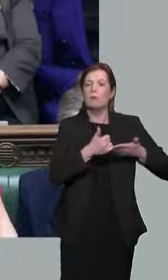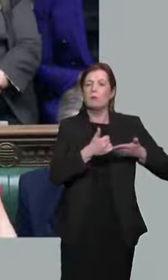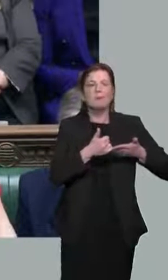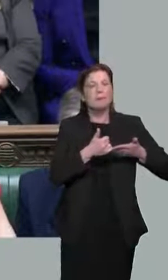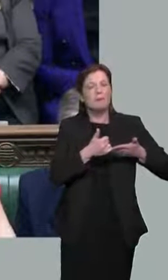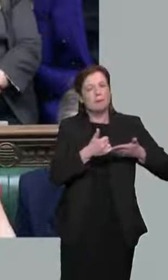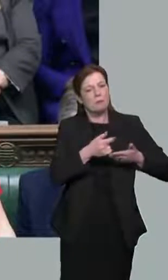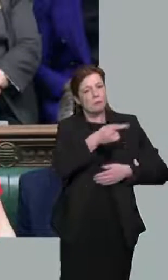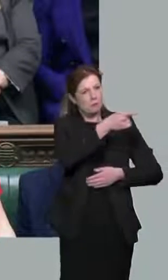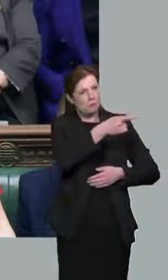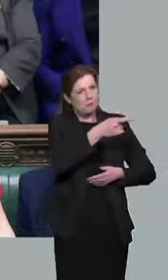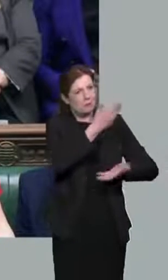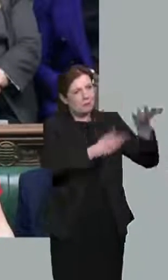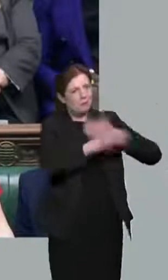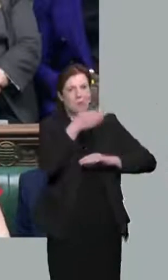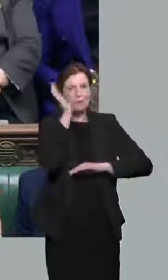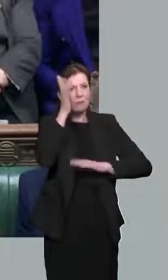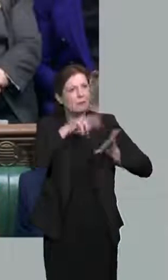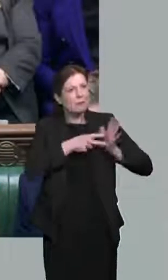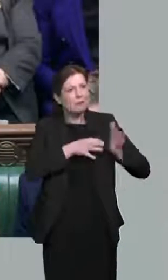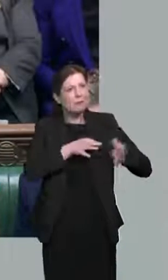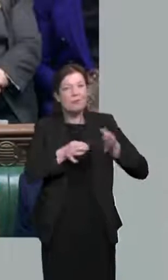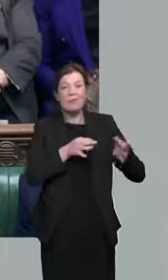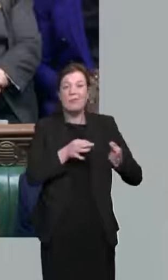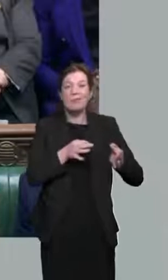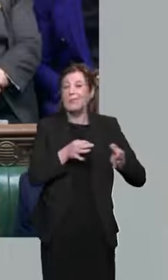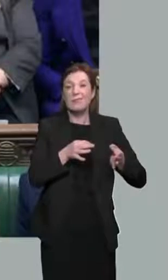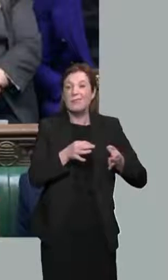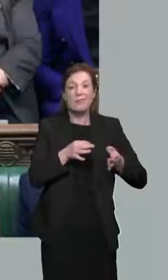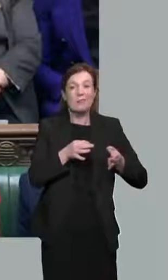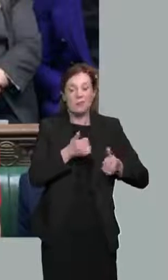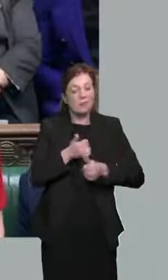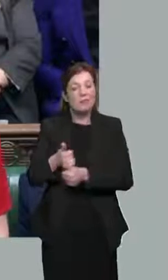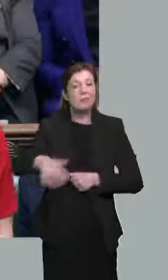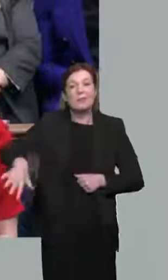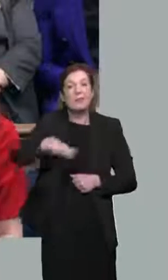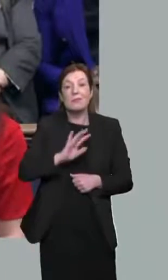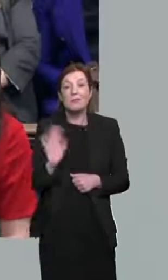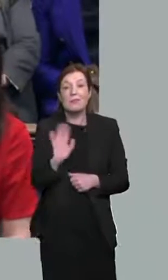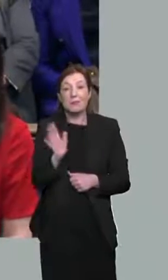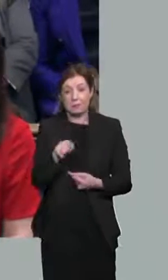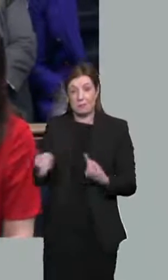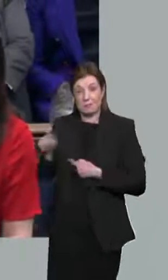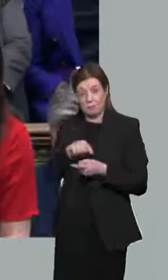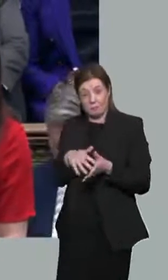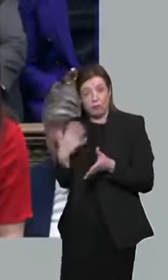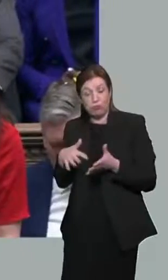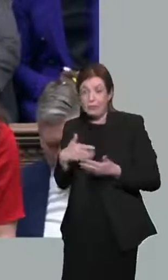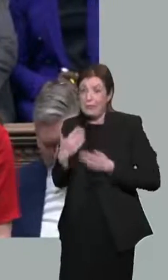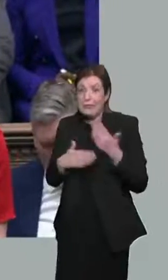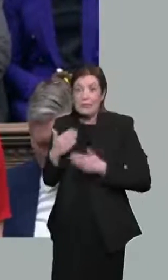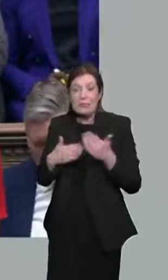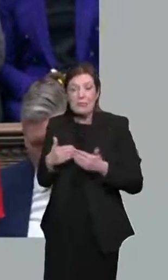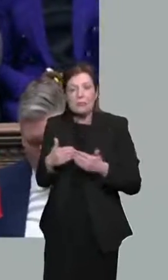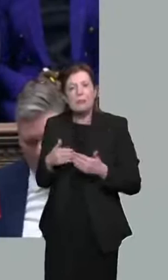has announced today says everything we need to know about his priorities. The cost of living crisis is hitting